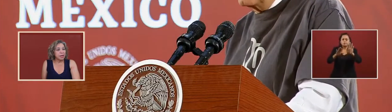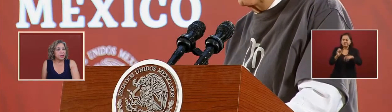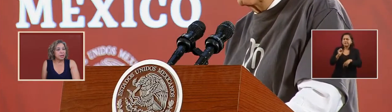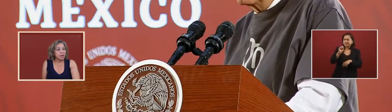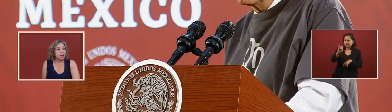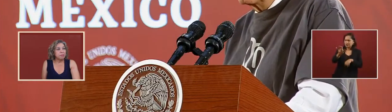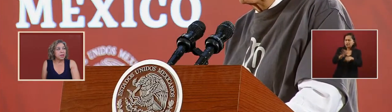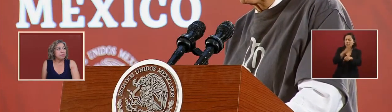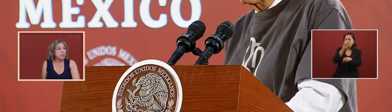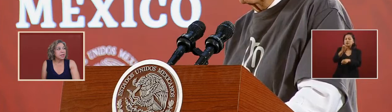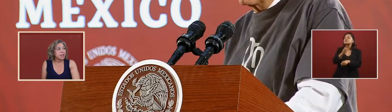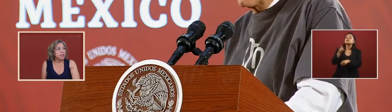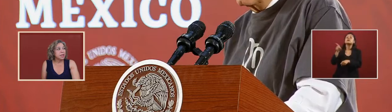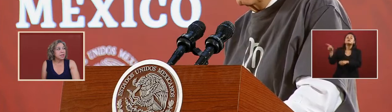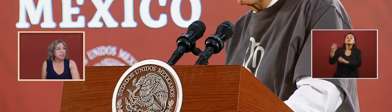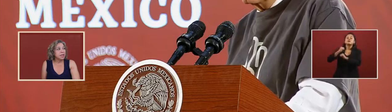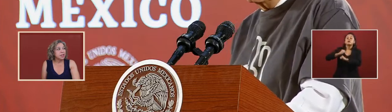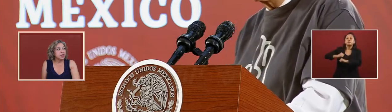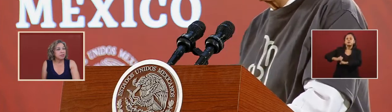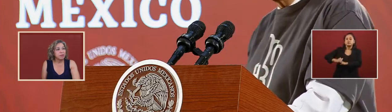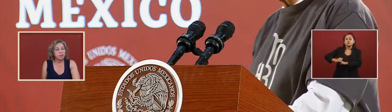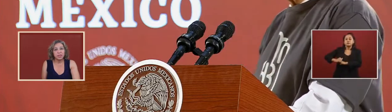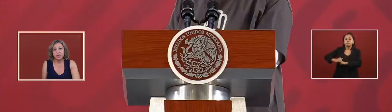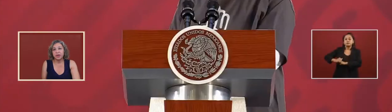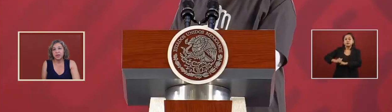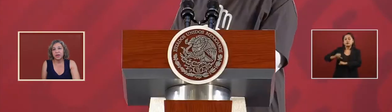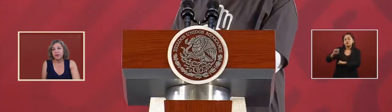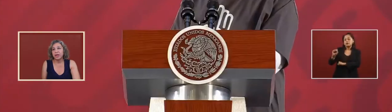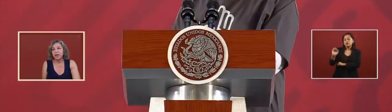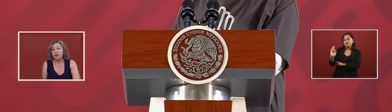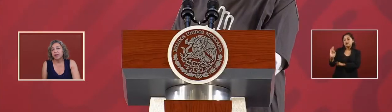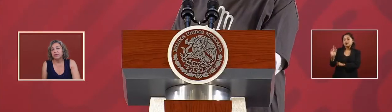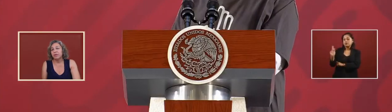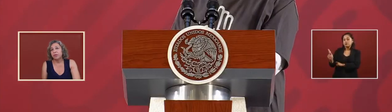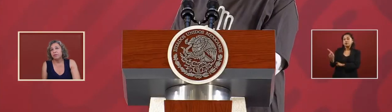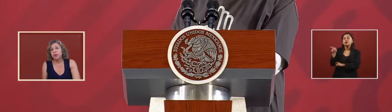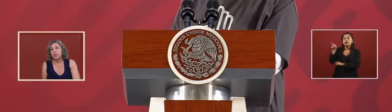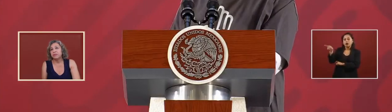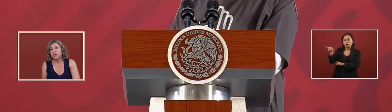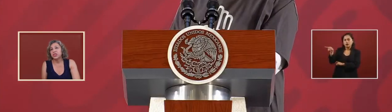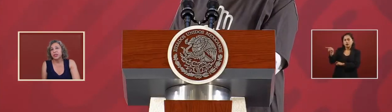let them emit a dictation from the secretary for public function